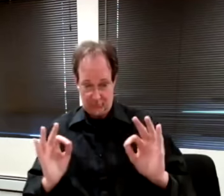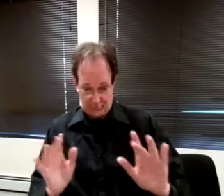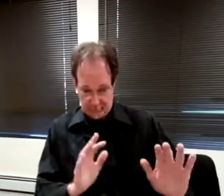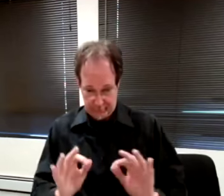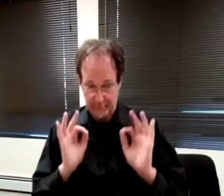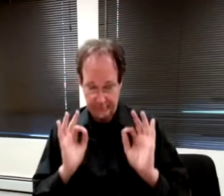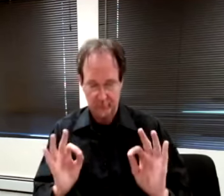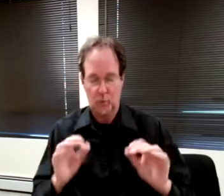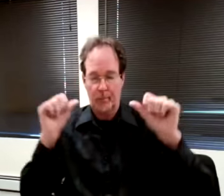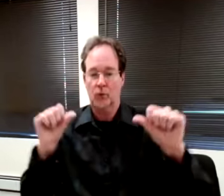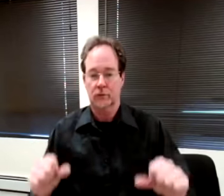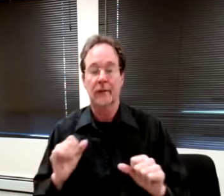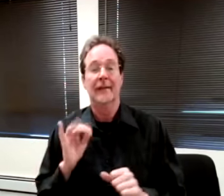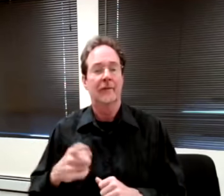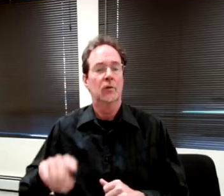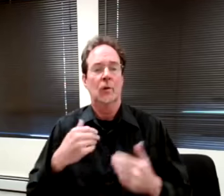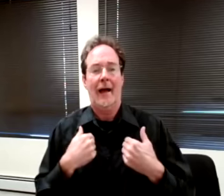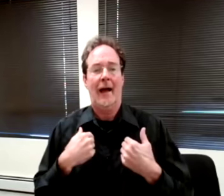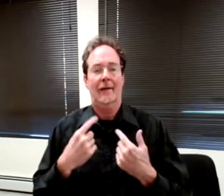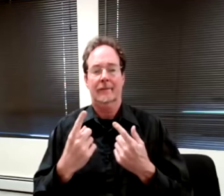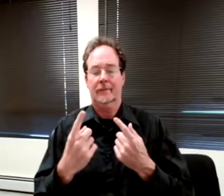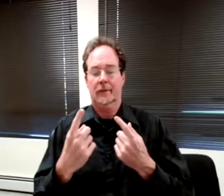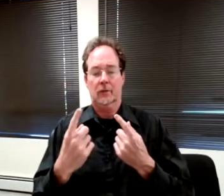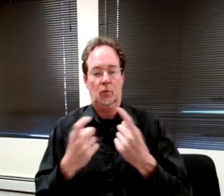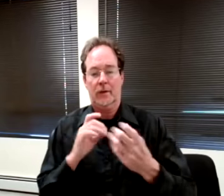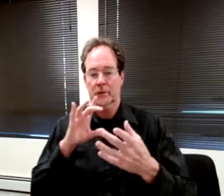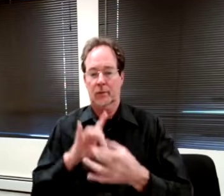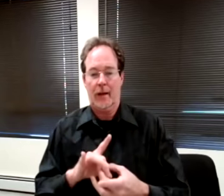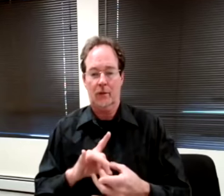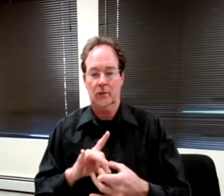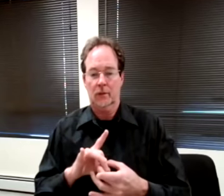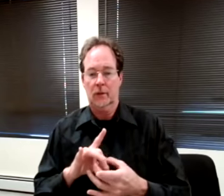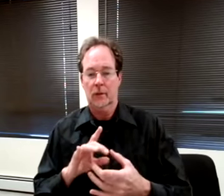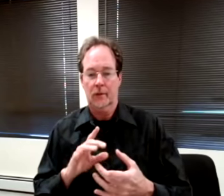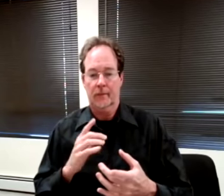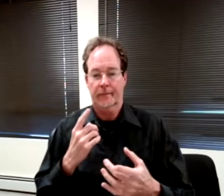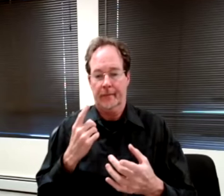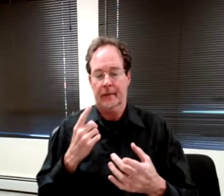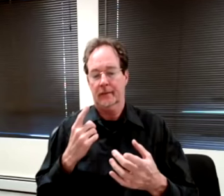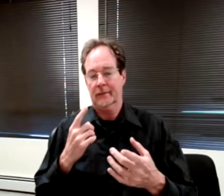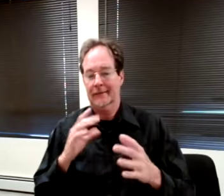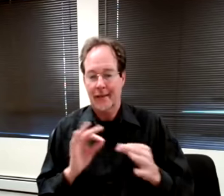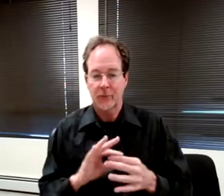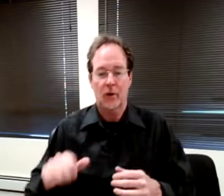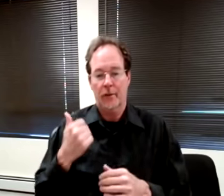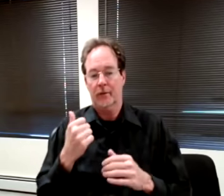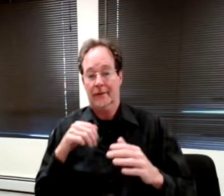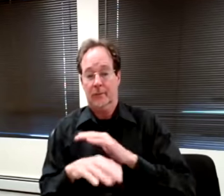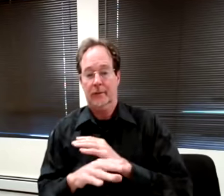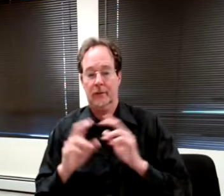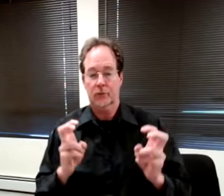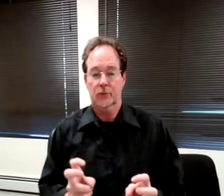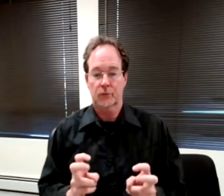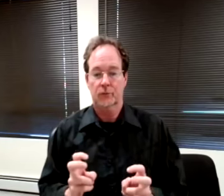Thank you. Okay. If captioning or other accessibility issues, you can send them to accessibility at MIT